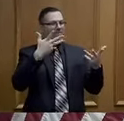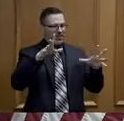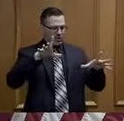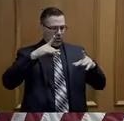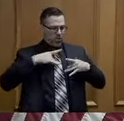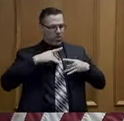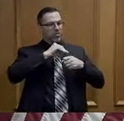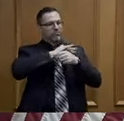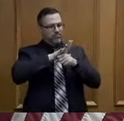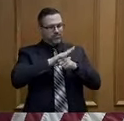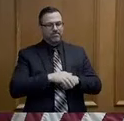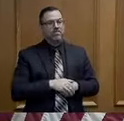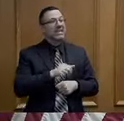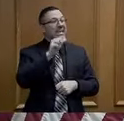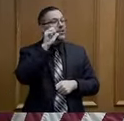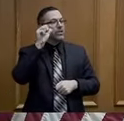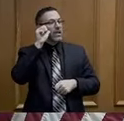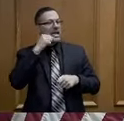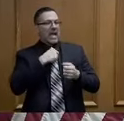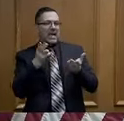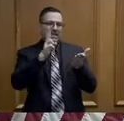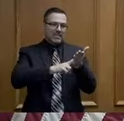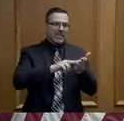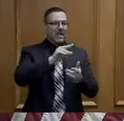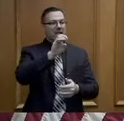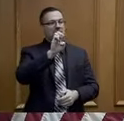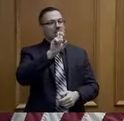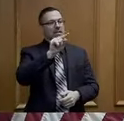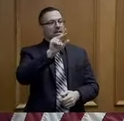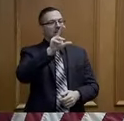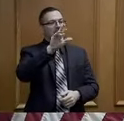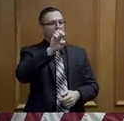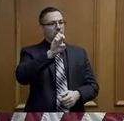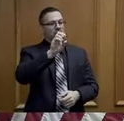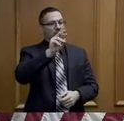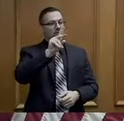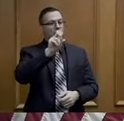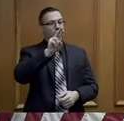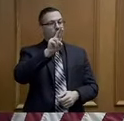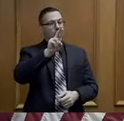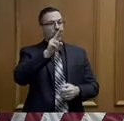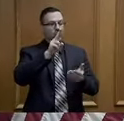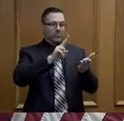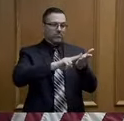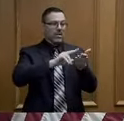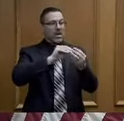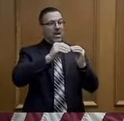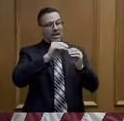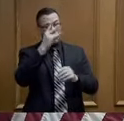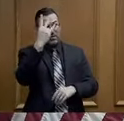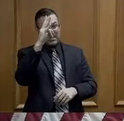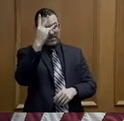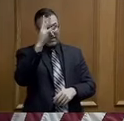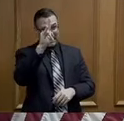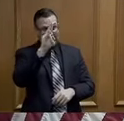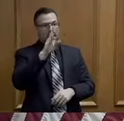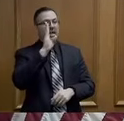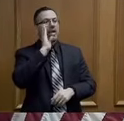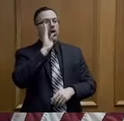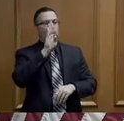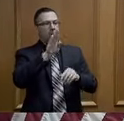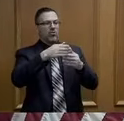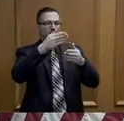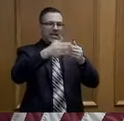signed Executive Order 17, it will remain in effect until April the 6th. You know this pandemic is